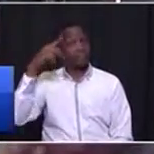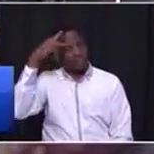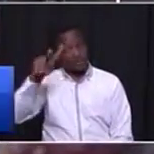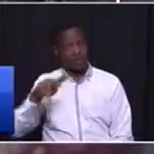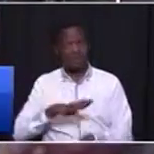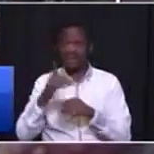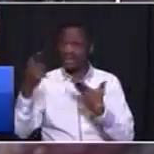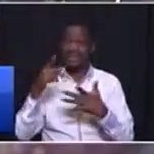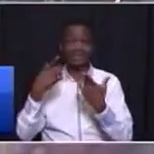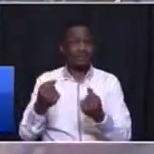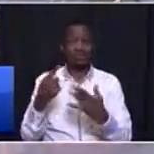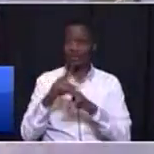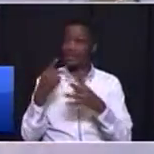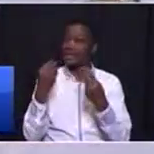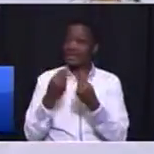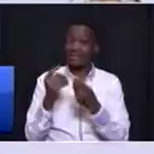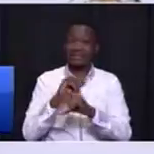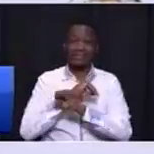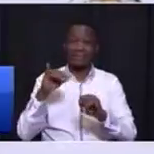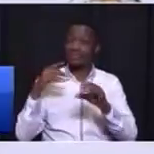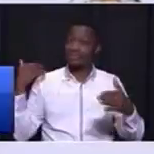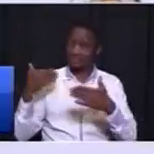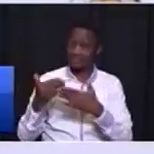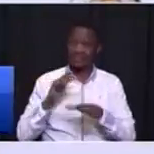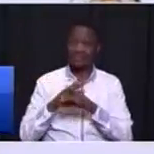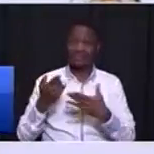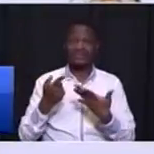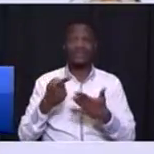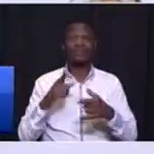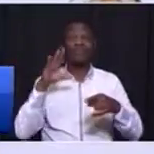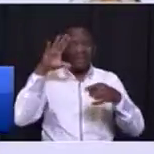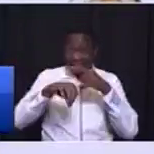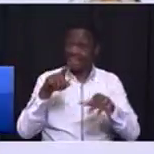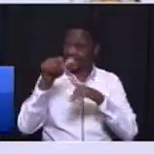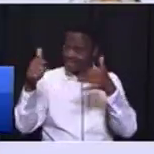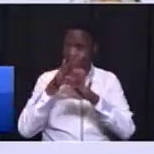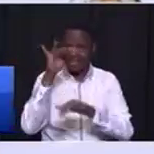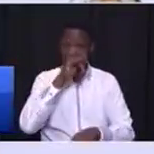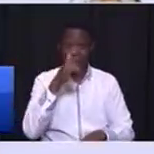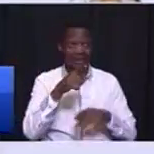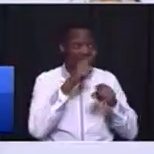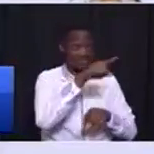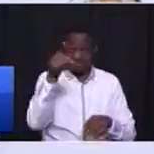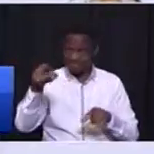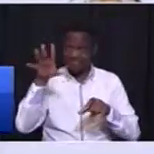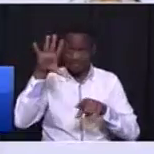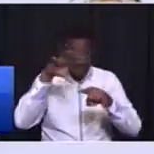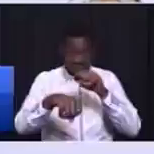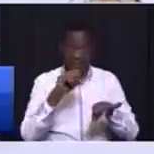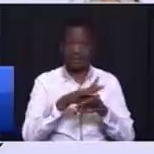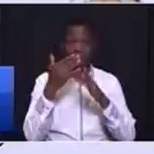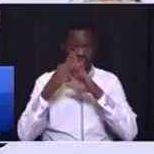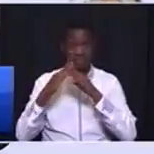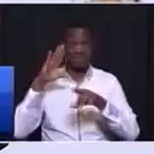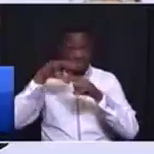people of Mamilodi left, right, and center. We will get other Vusi Keke wherever they are, in any community